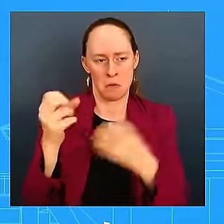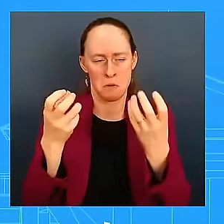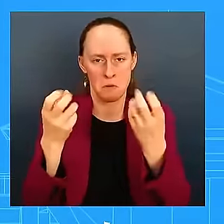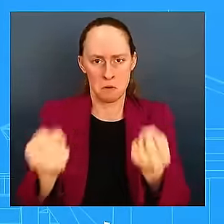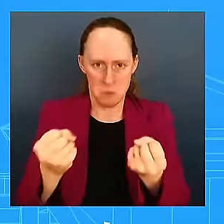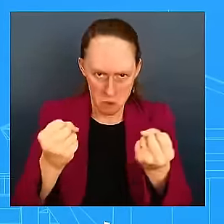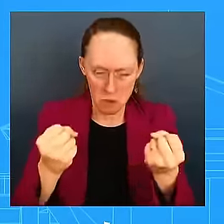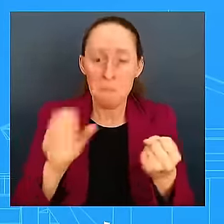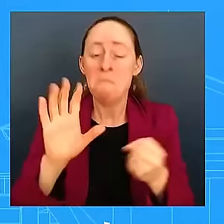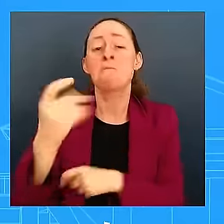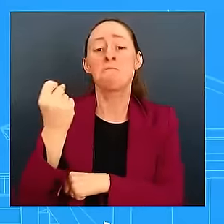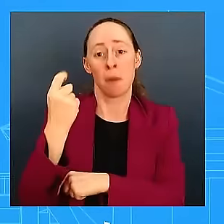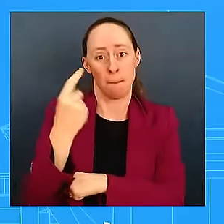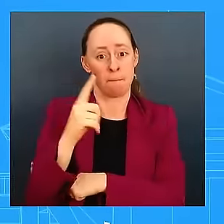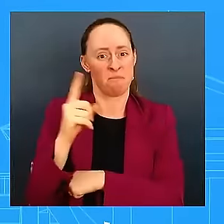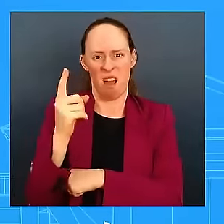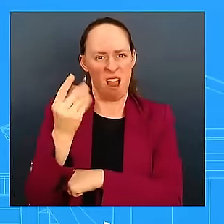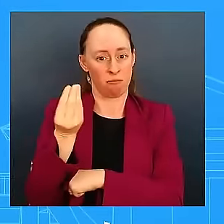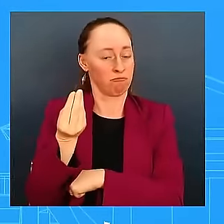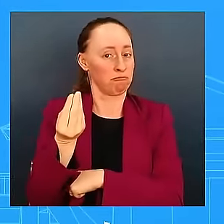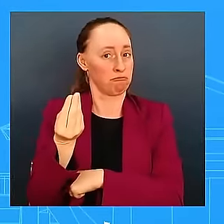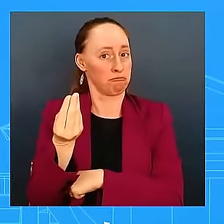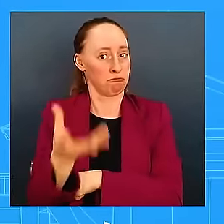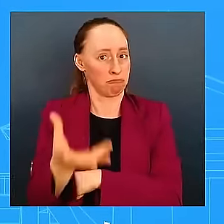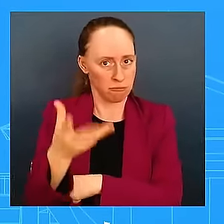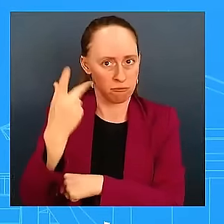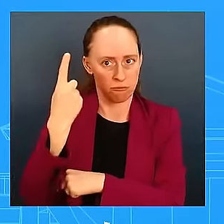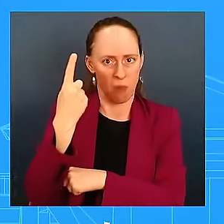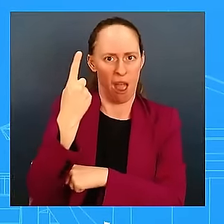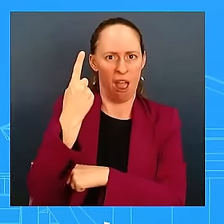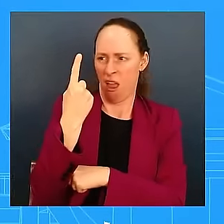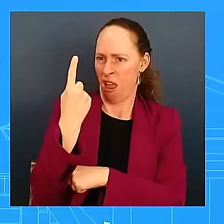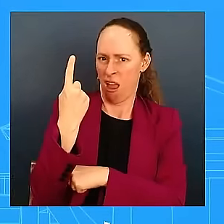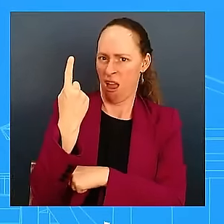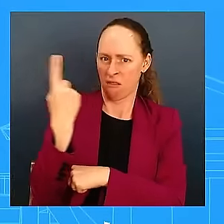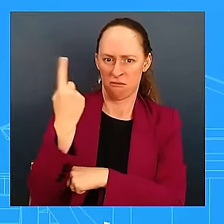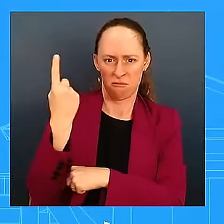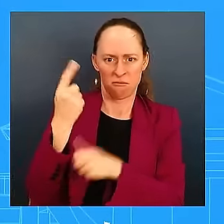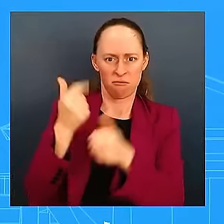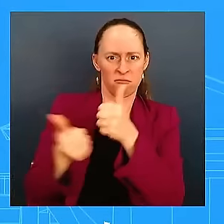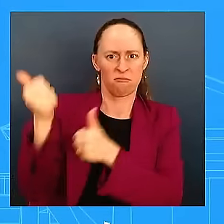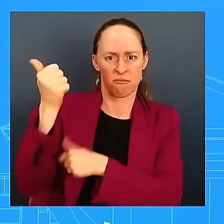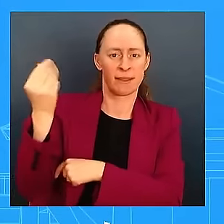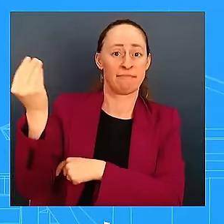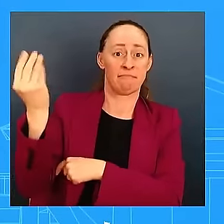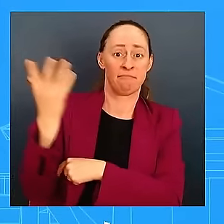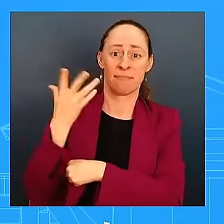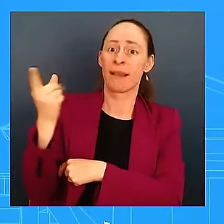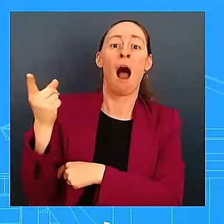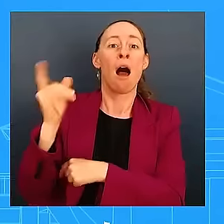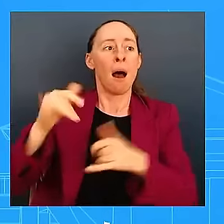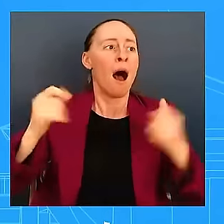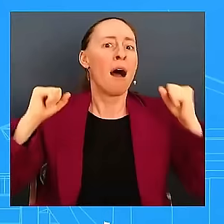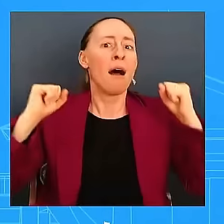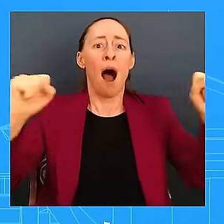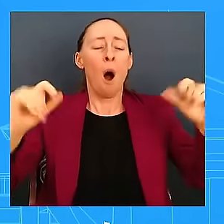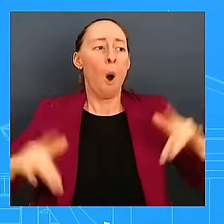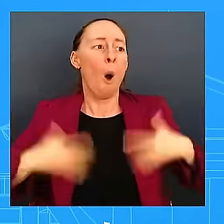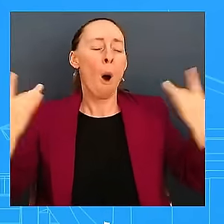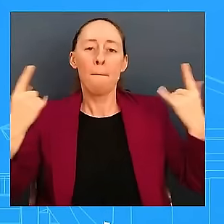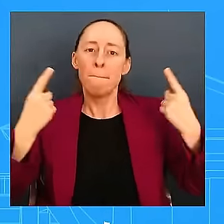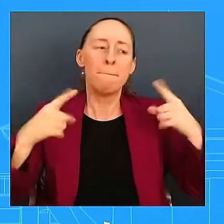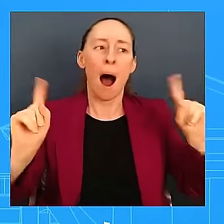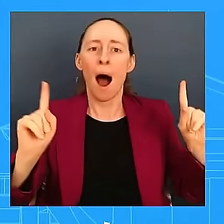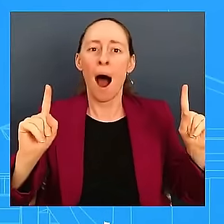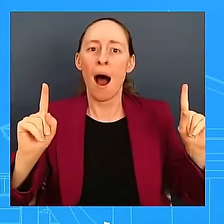A breakthrough? Yes. What makes you believe that just the parties are listening to you when they did not listen